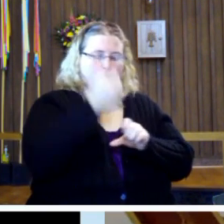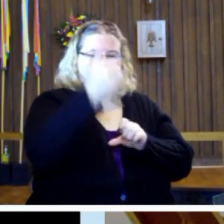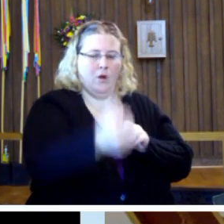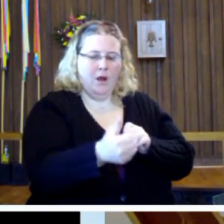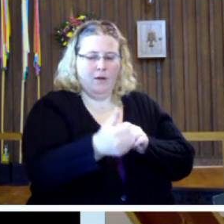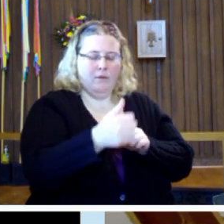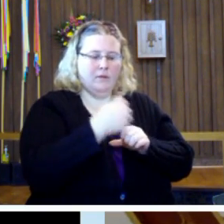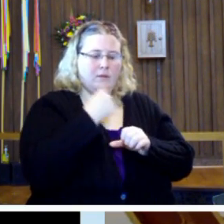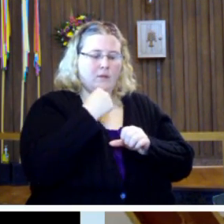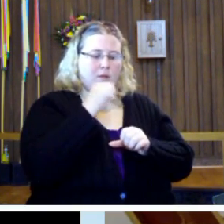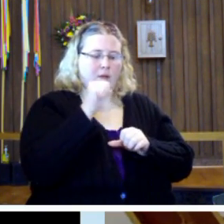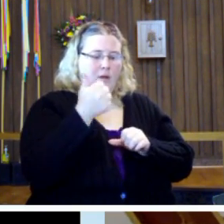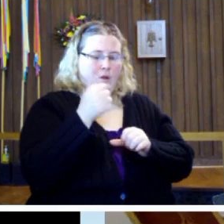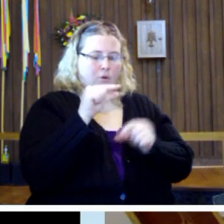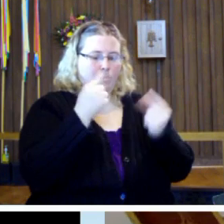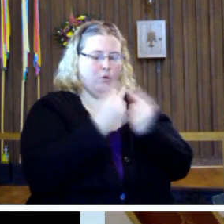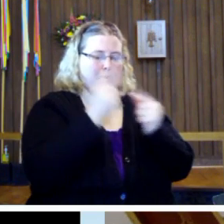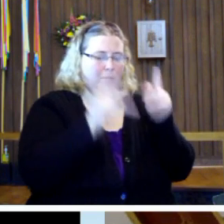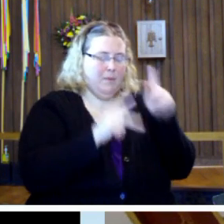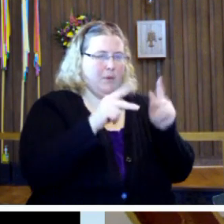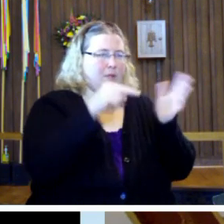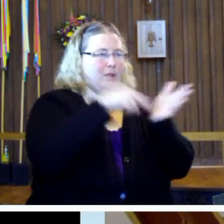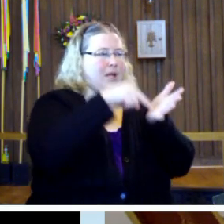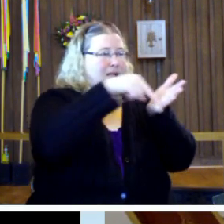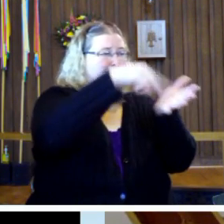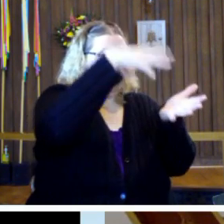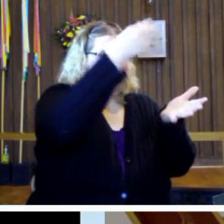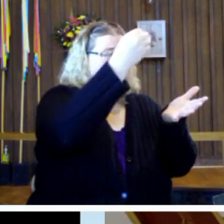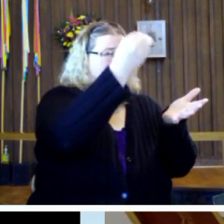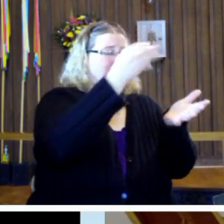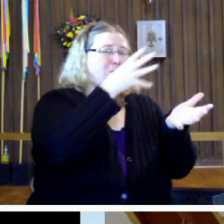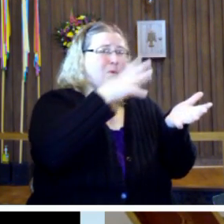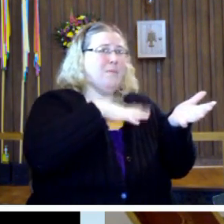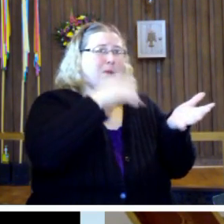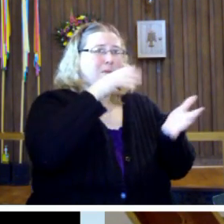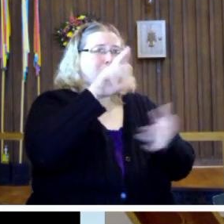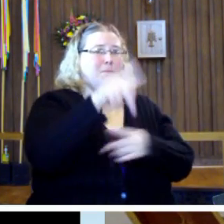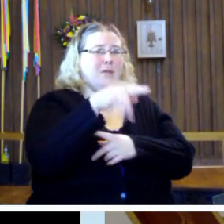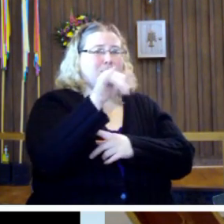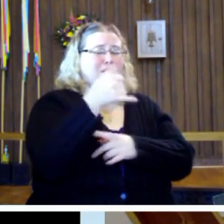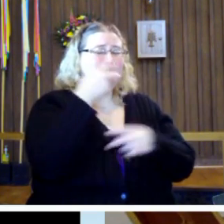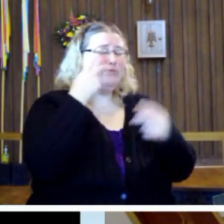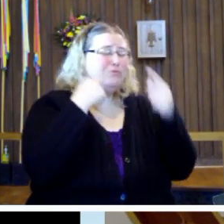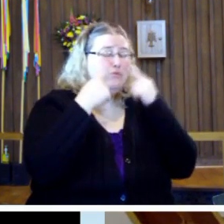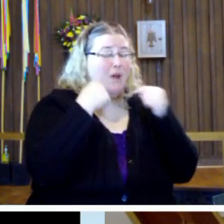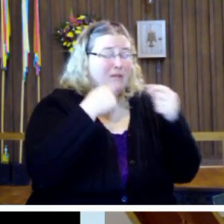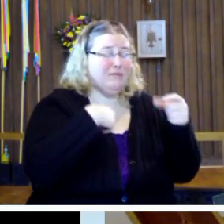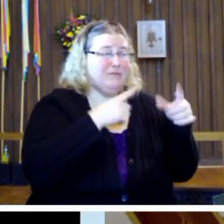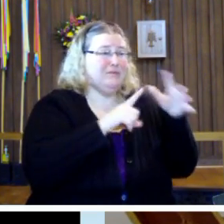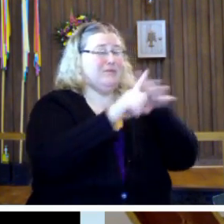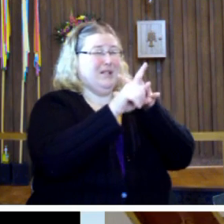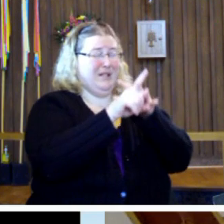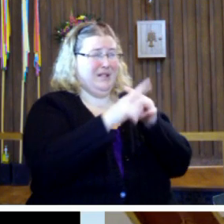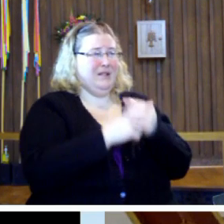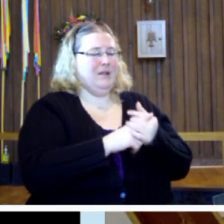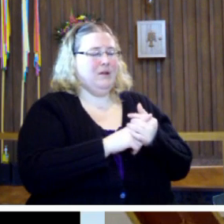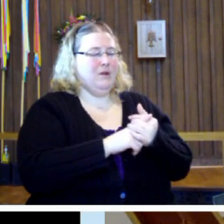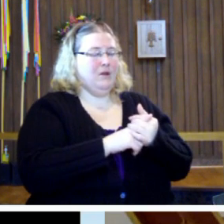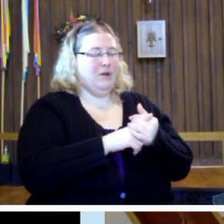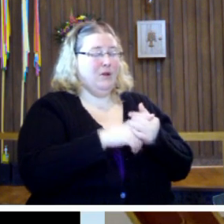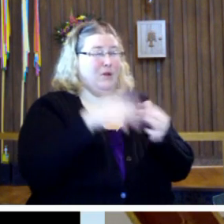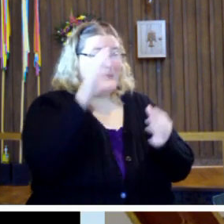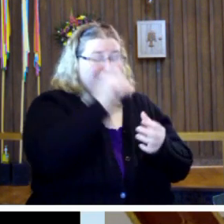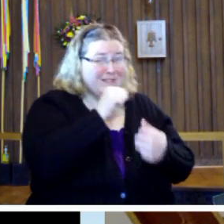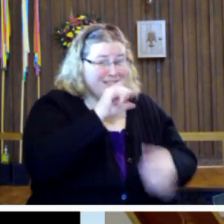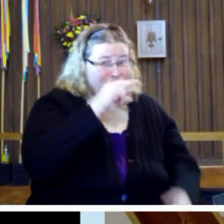neighborhood over, and there's another group of people standing outside, and this woman in her pajamas hysterical, and pulls up and says, are you